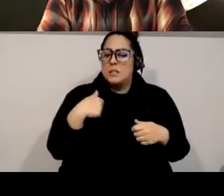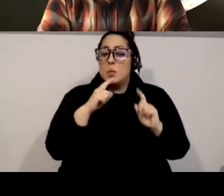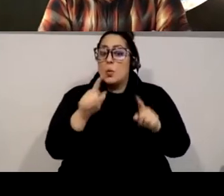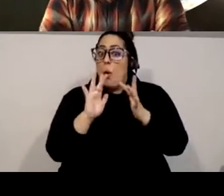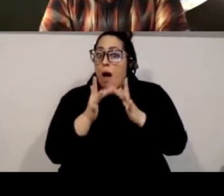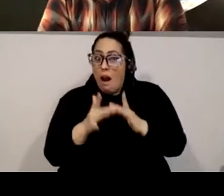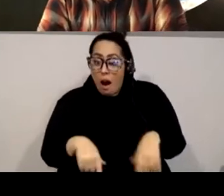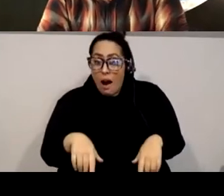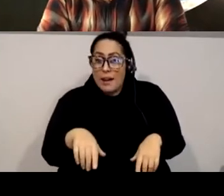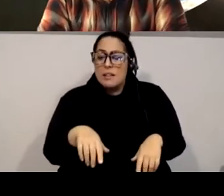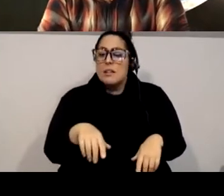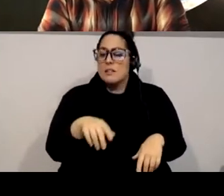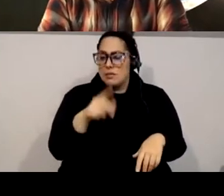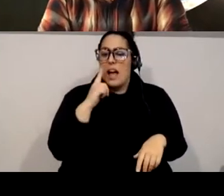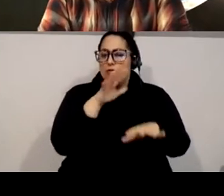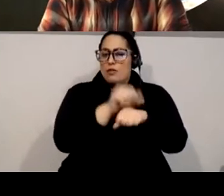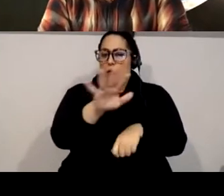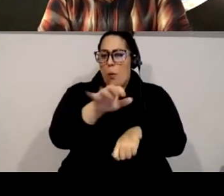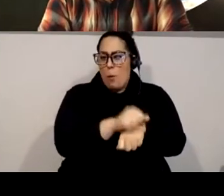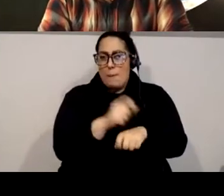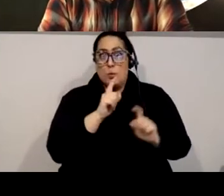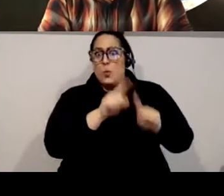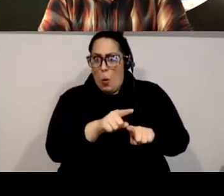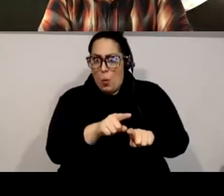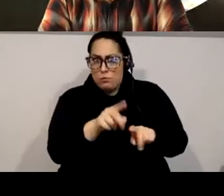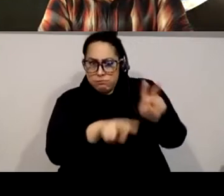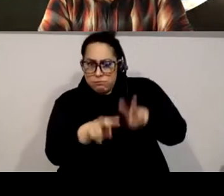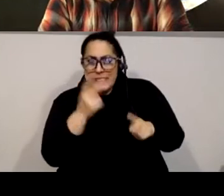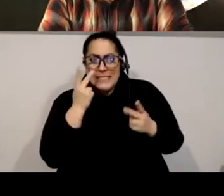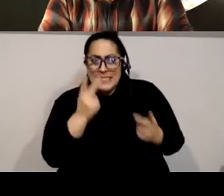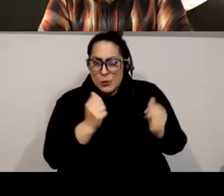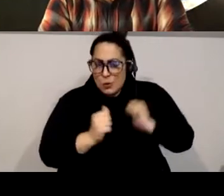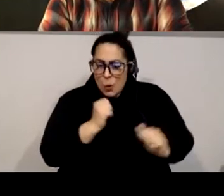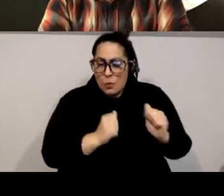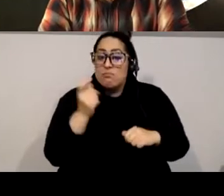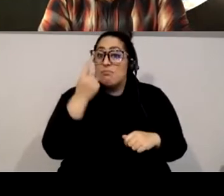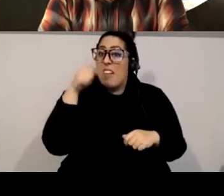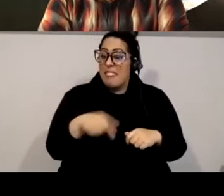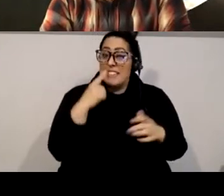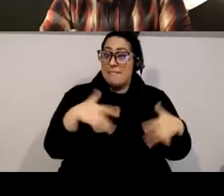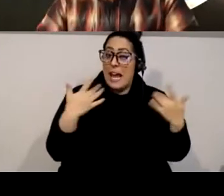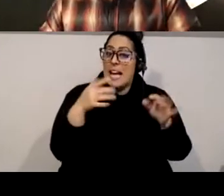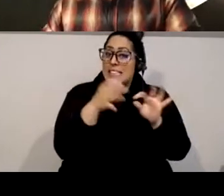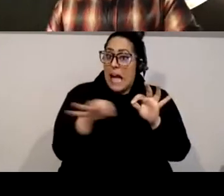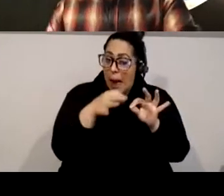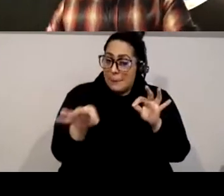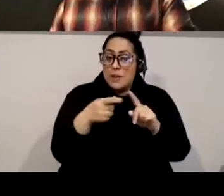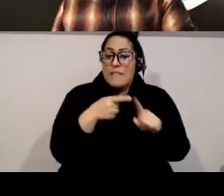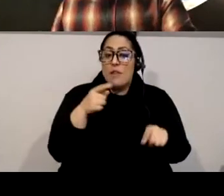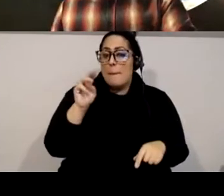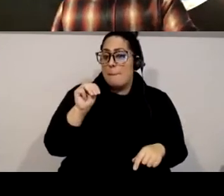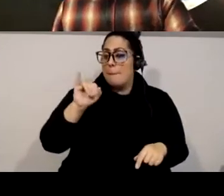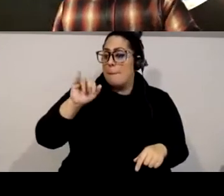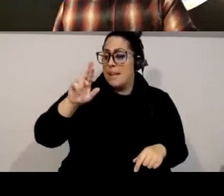visit where you can reserve a spot. Before we begin, please note this event has closed captioning provided by Mirabai